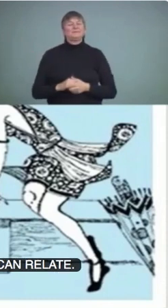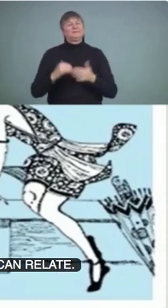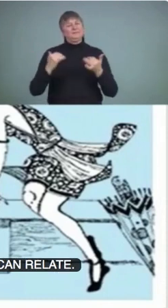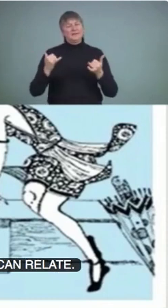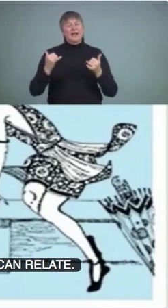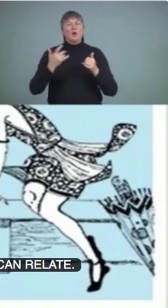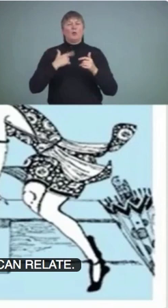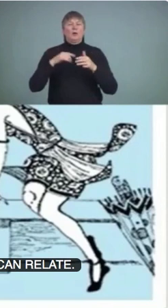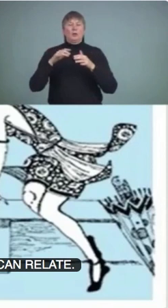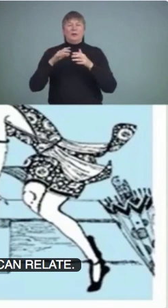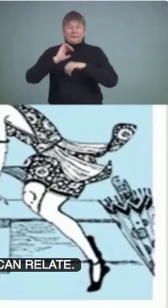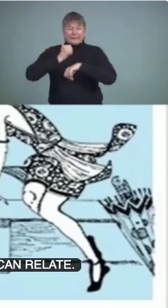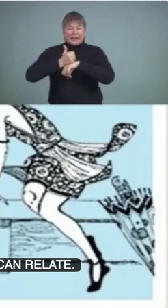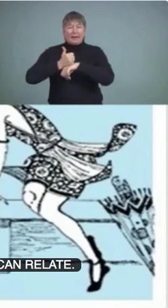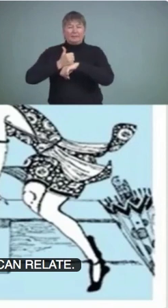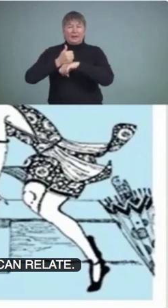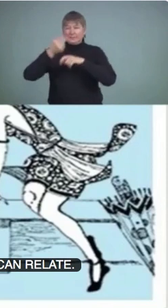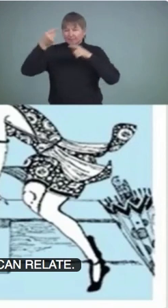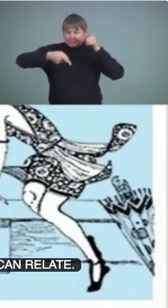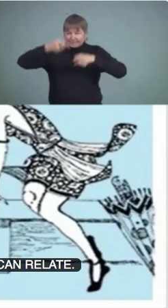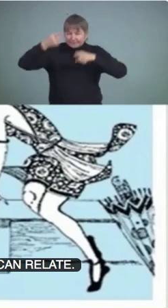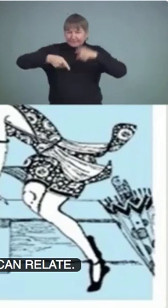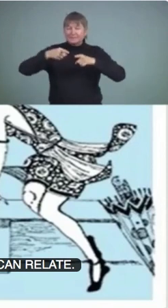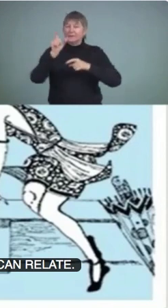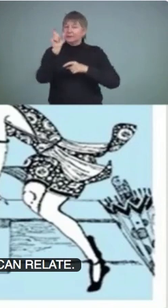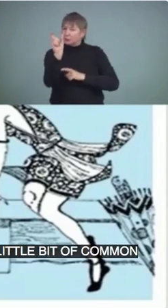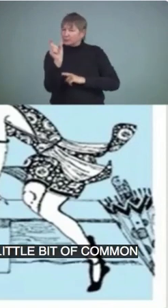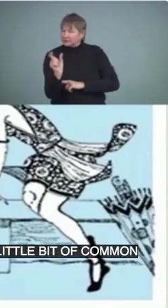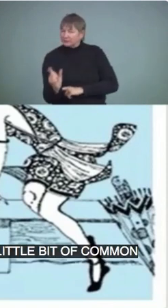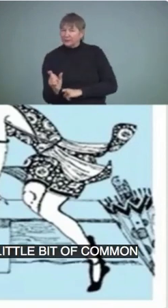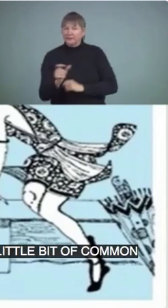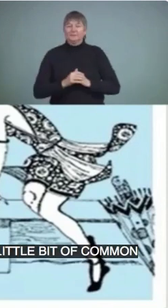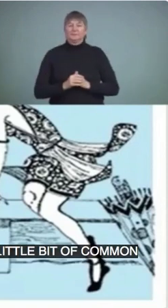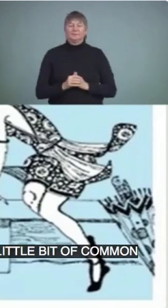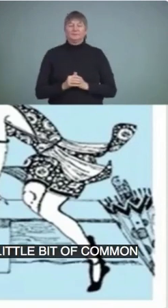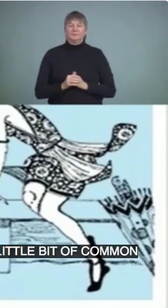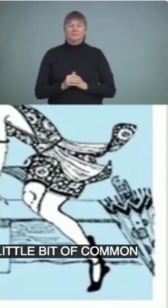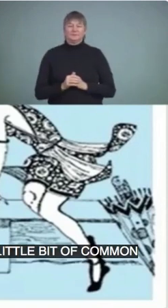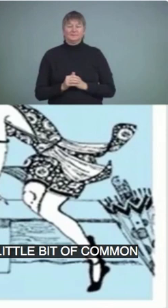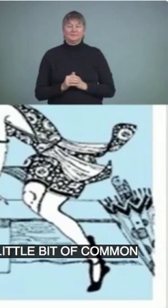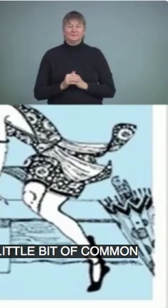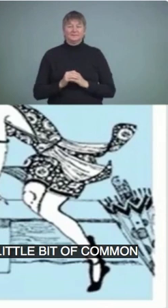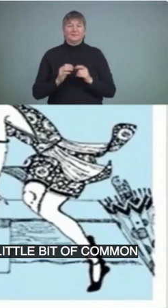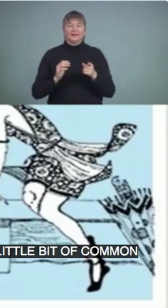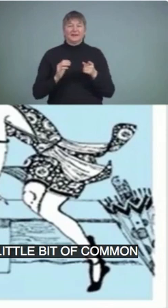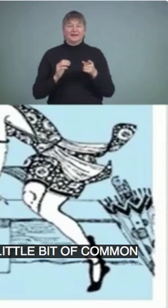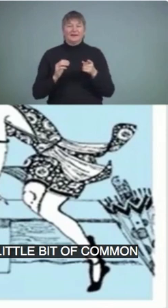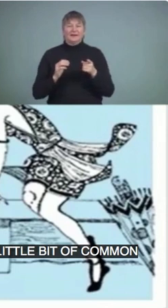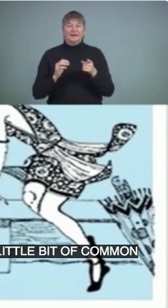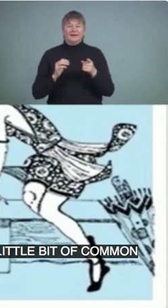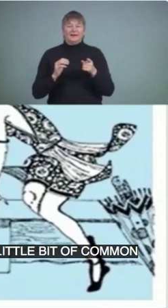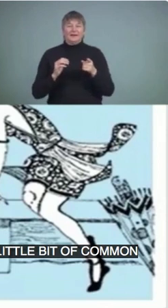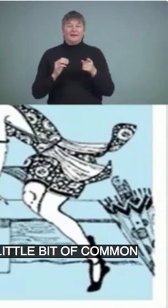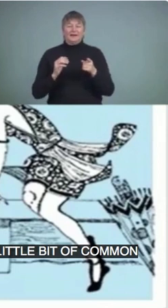a little bit of common language. So we're going to use that strategy that everybody knows works for everybody even adult learning